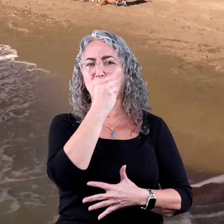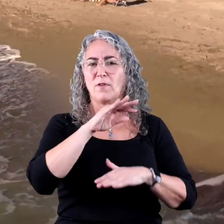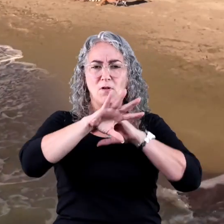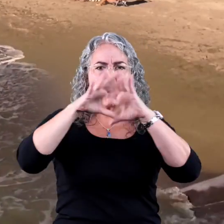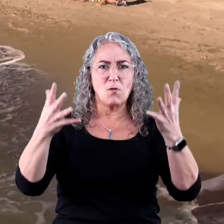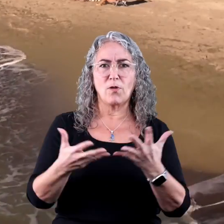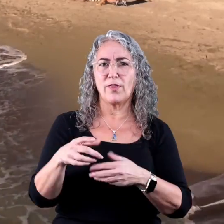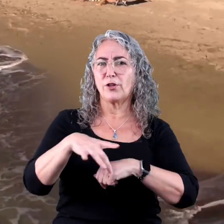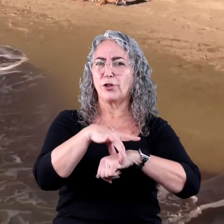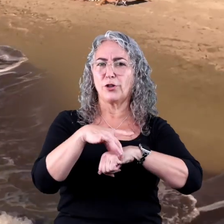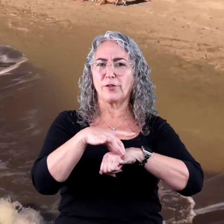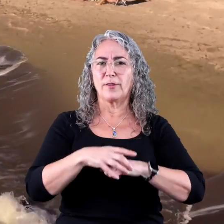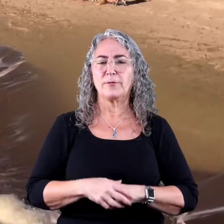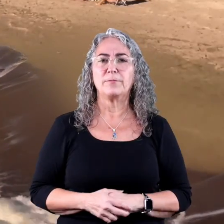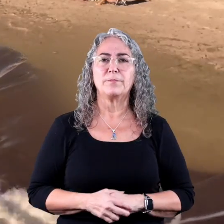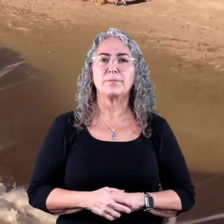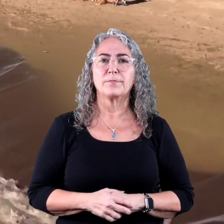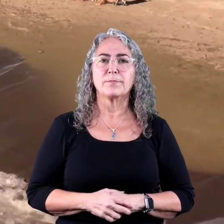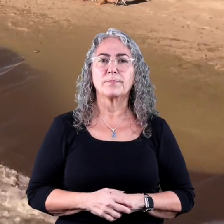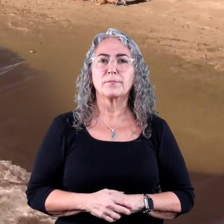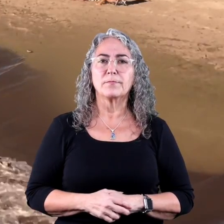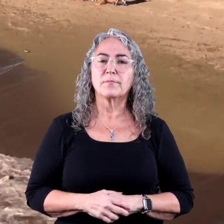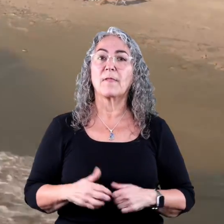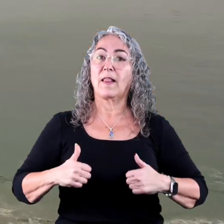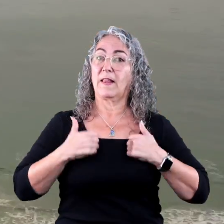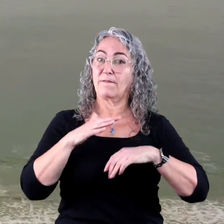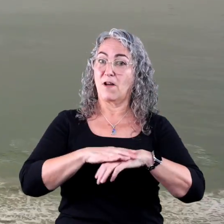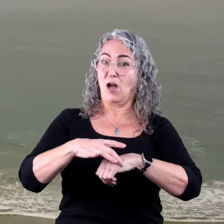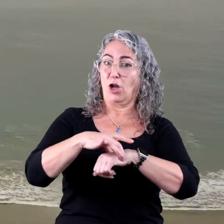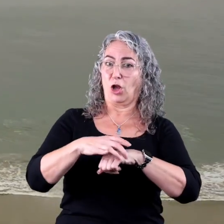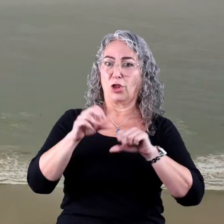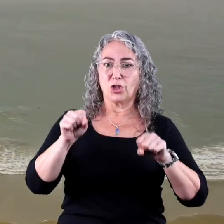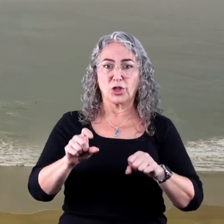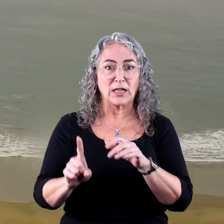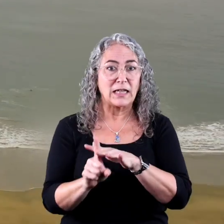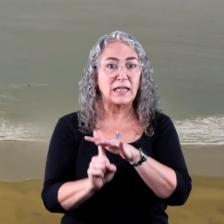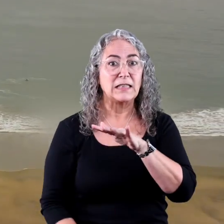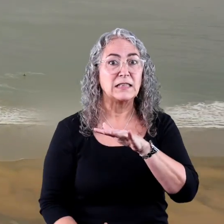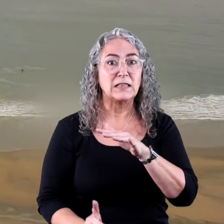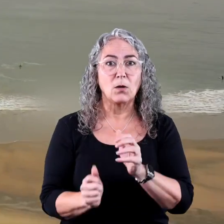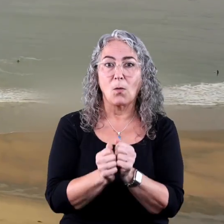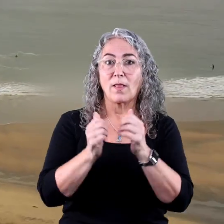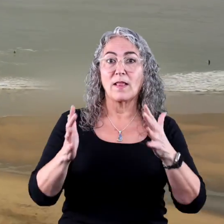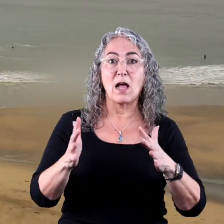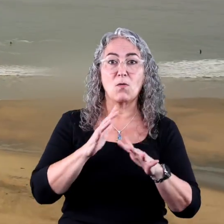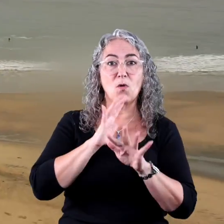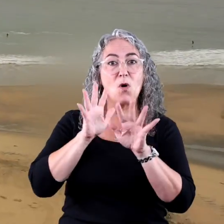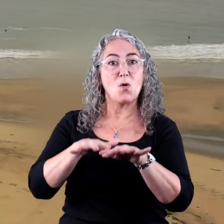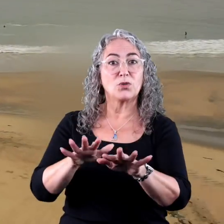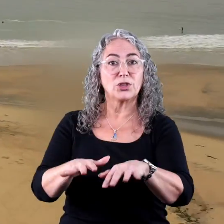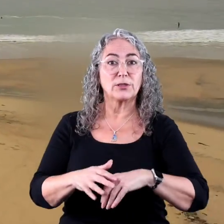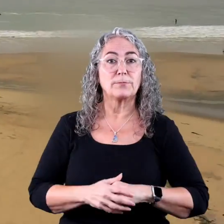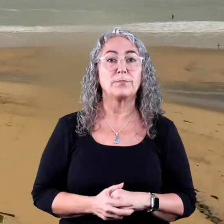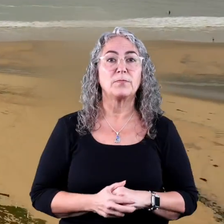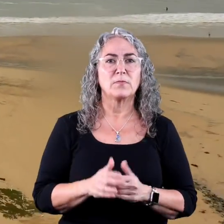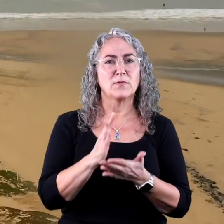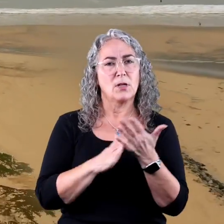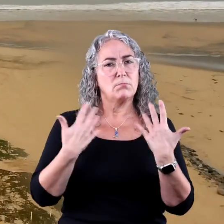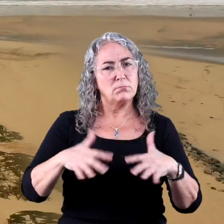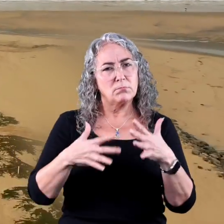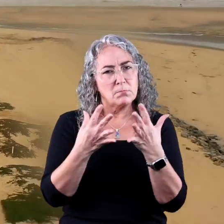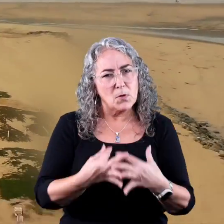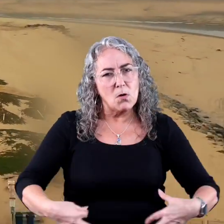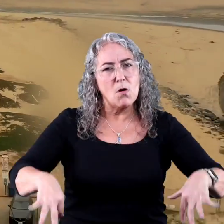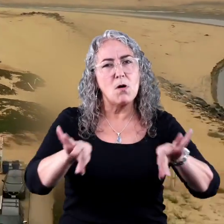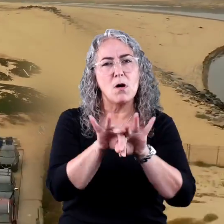and beauty for all of us on Earth. Life on Earth could not exist without our oceans. They